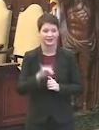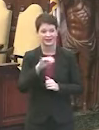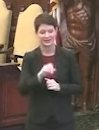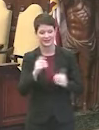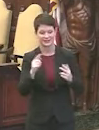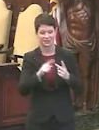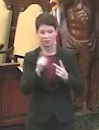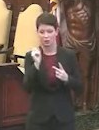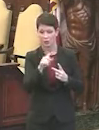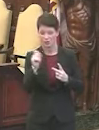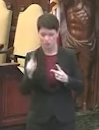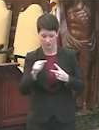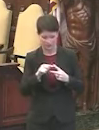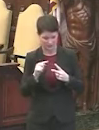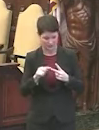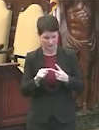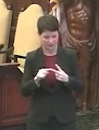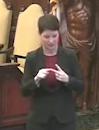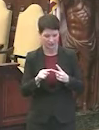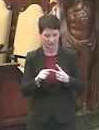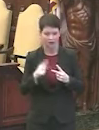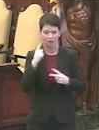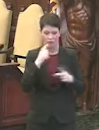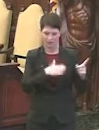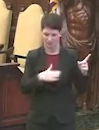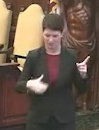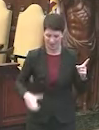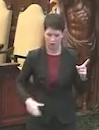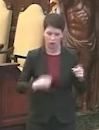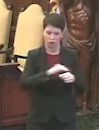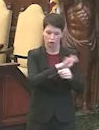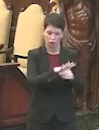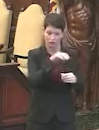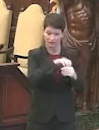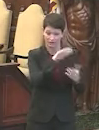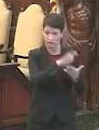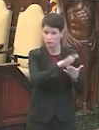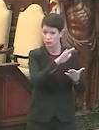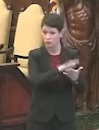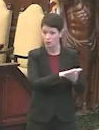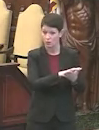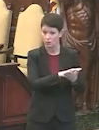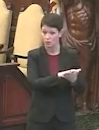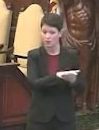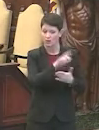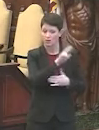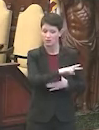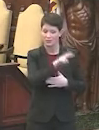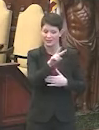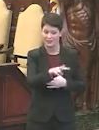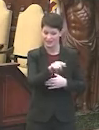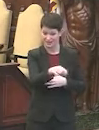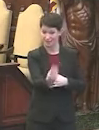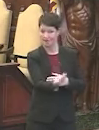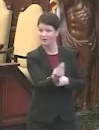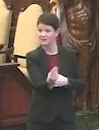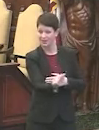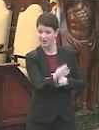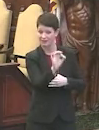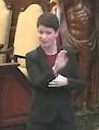Yeah, here we go. Questions at least to start for the mayor. Mayor, COVID and schools, the 22nd on Monday,